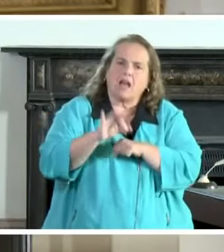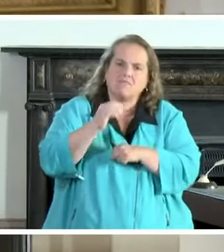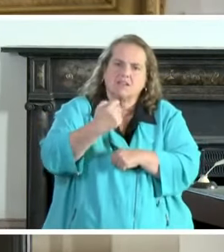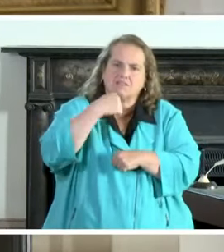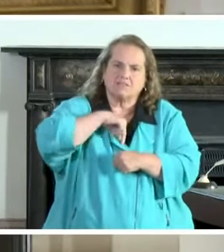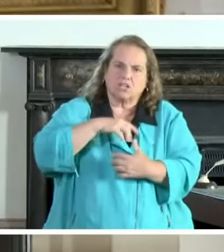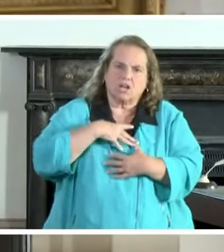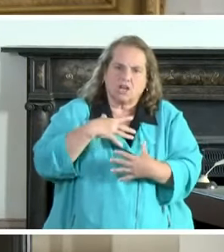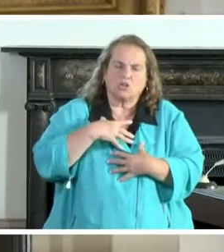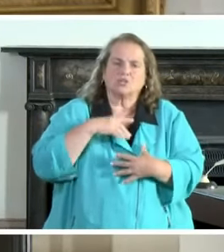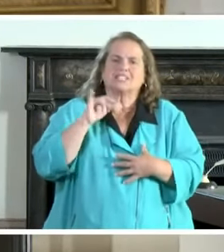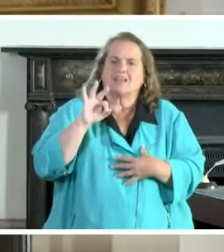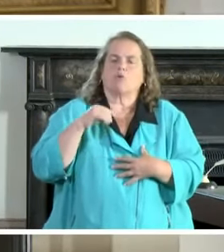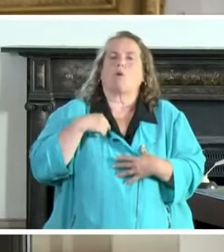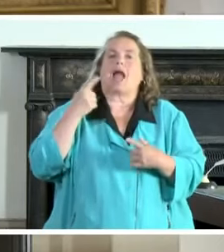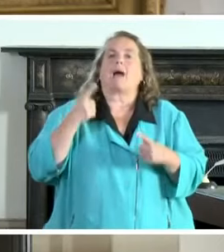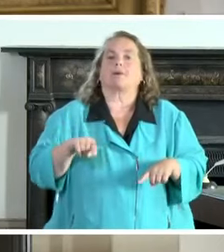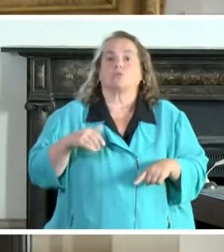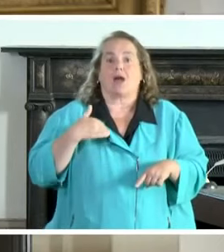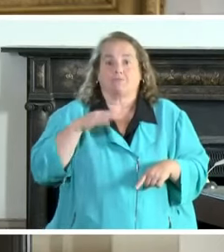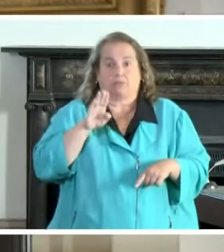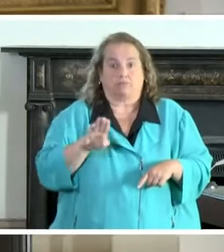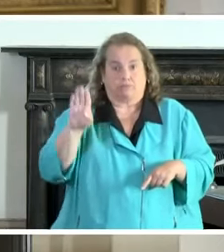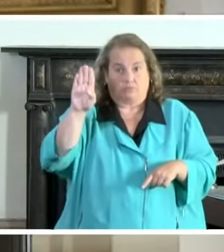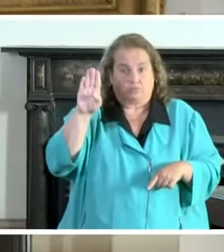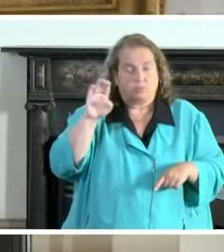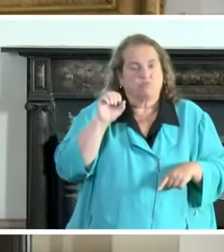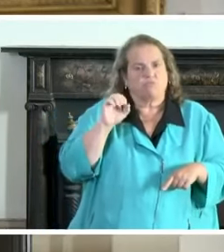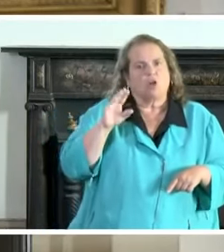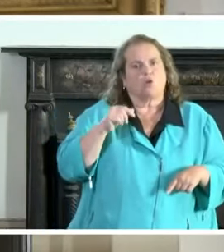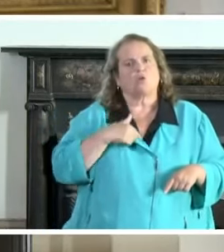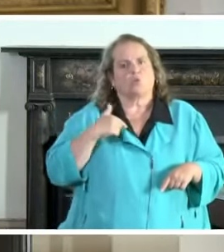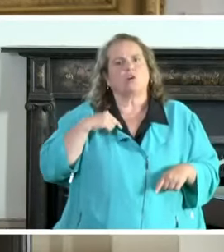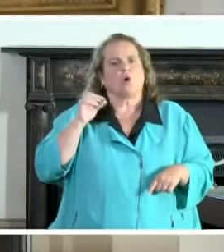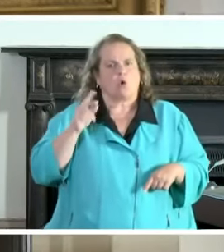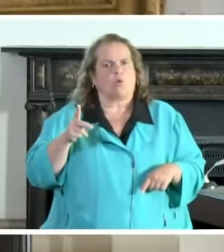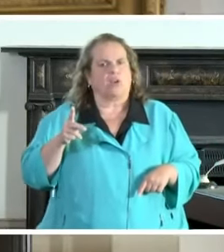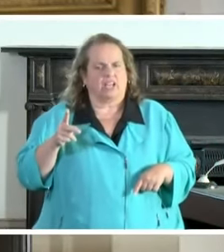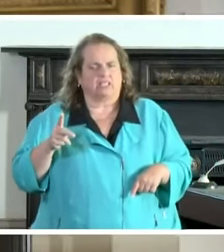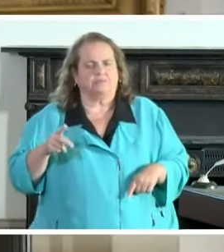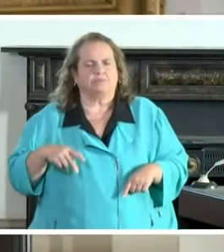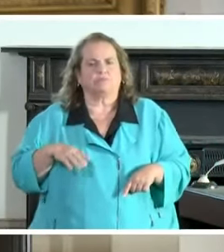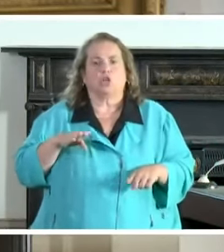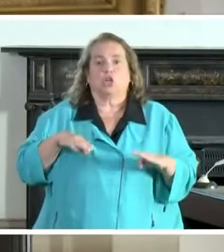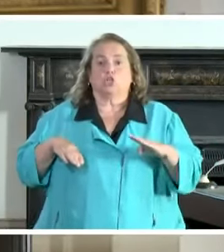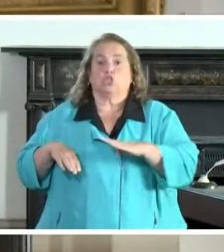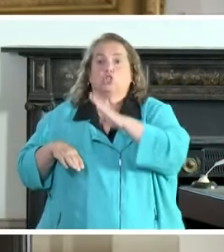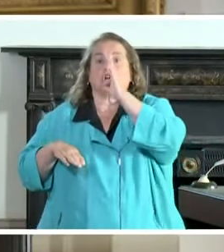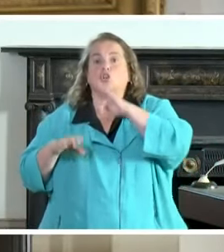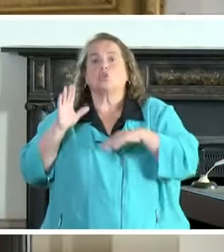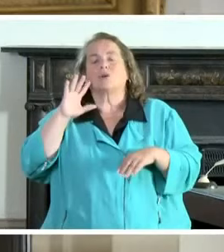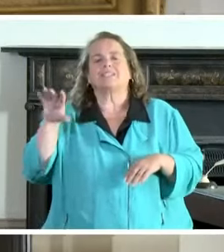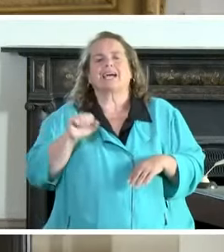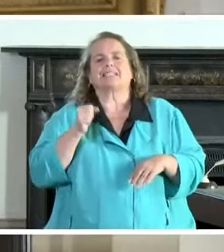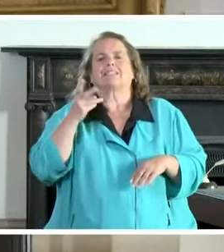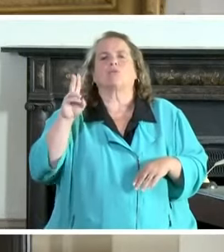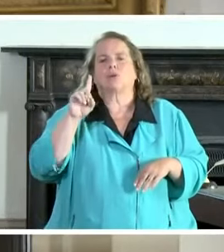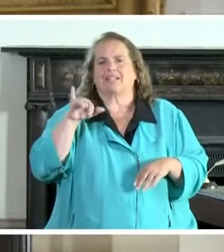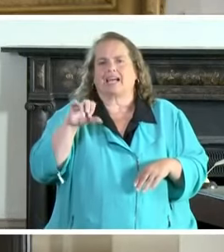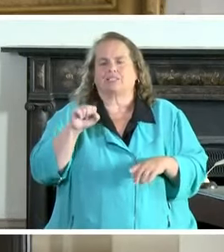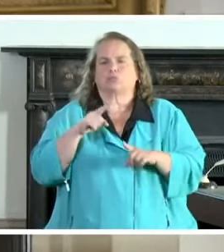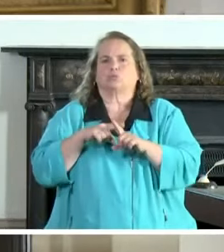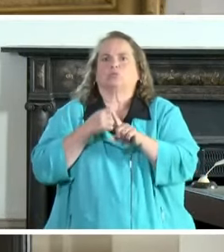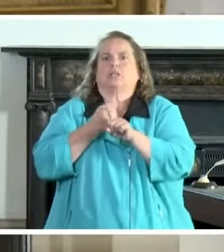to to deal with a surge if we saw one a surge would take several days to hit the peak so